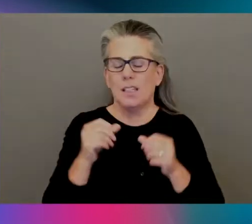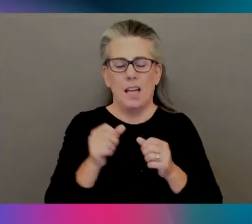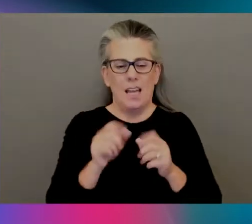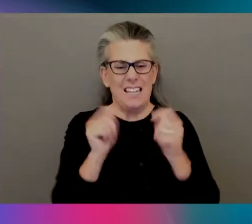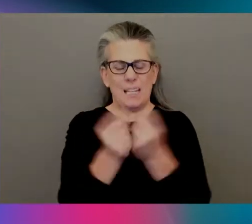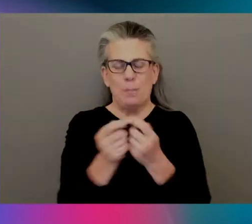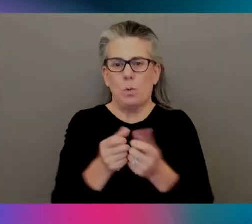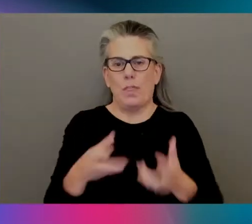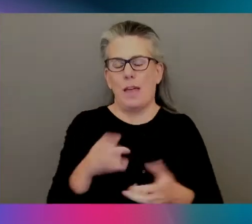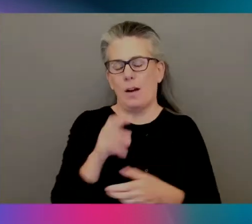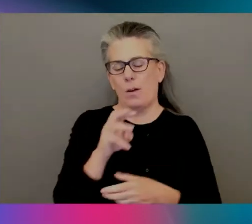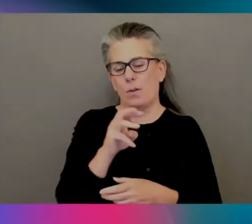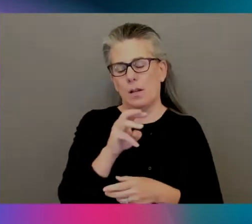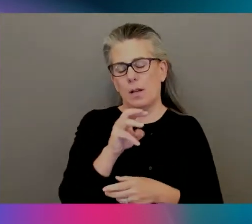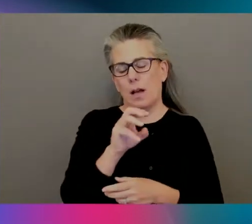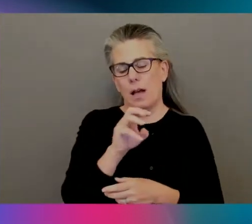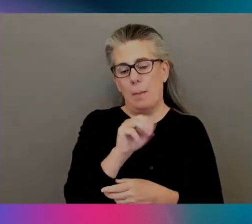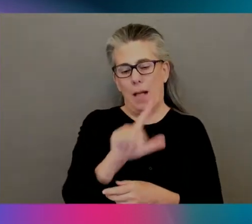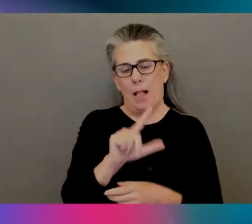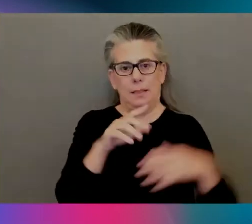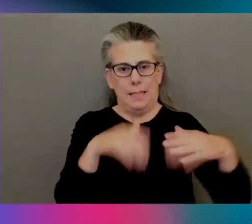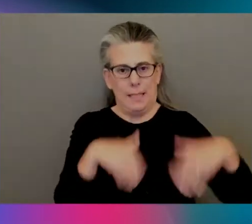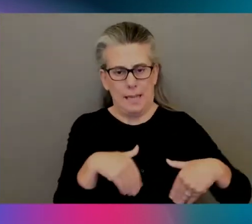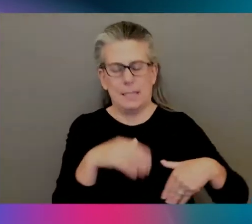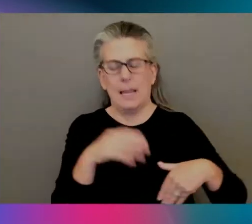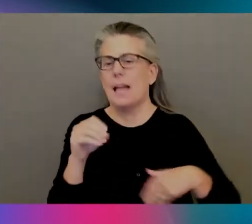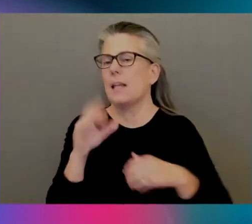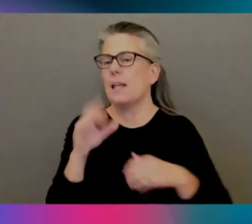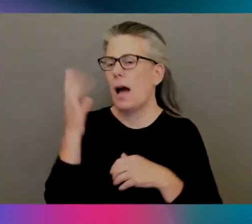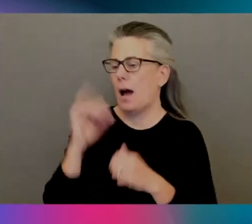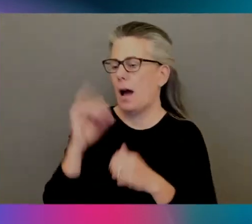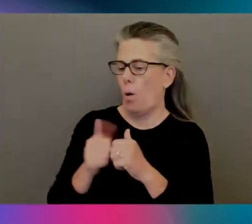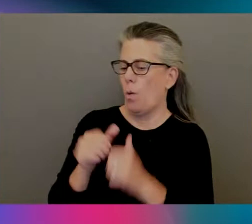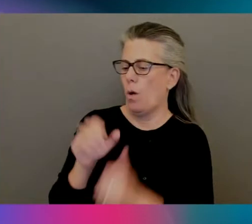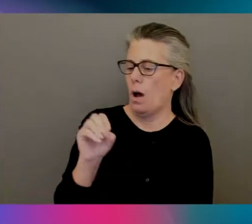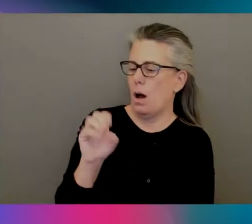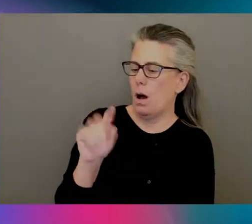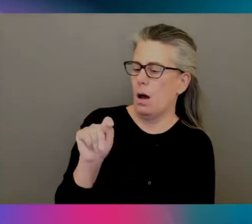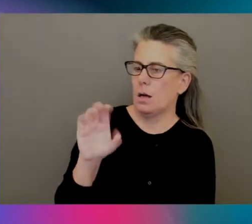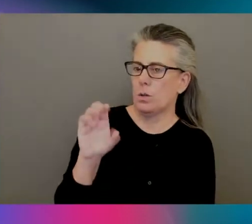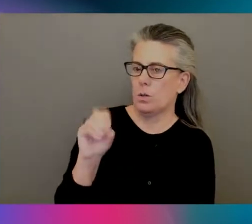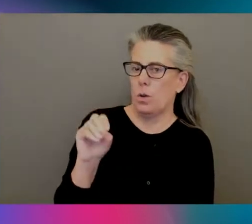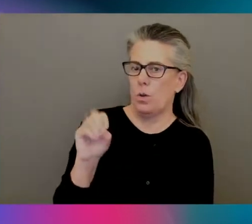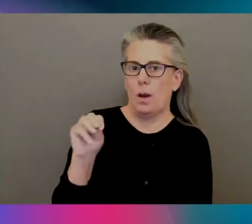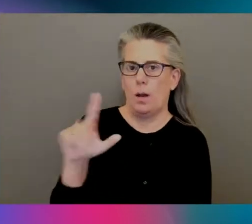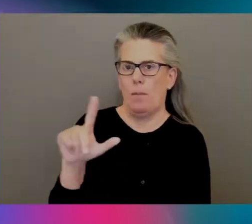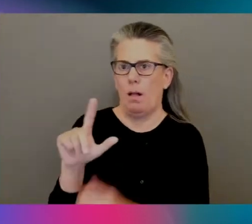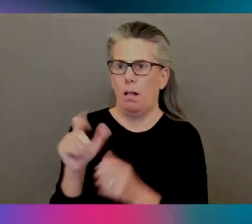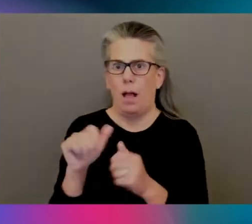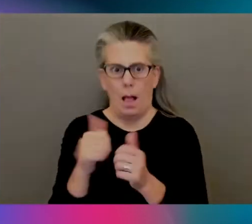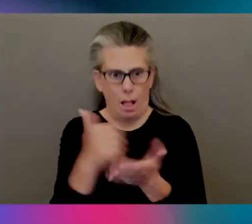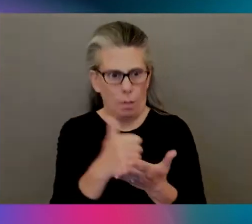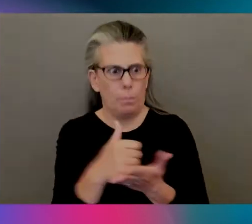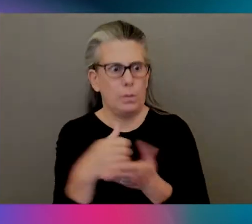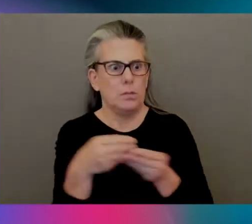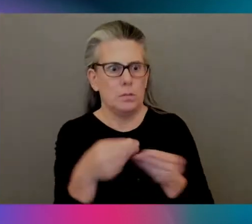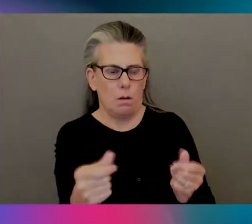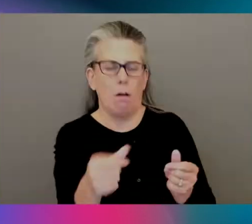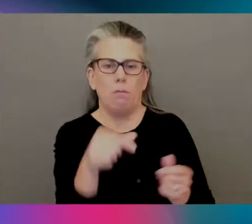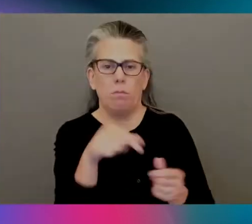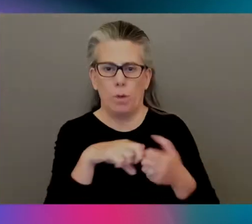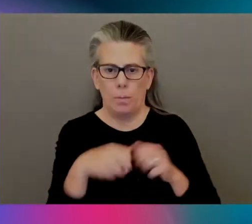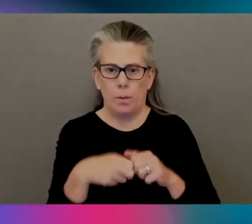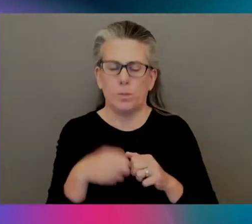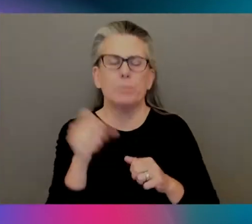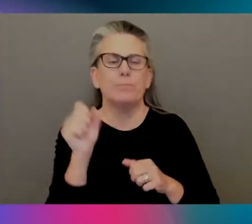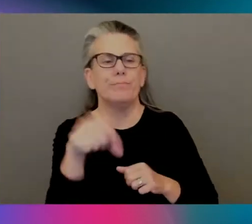OctoML factor into helping solve those problems? Absolutely. So there's some studies that are linked to on our website that basically put about 50